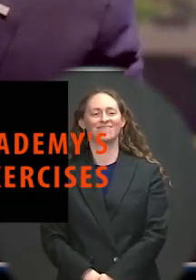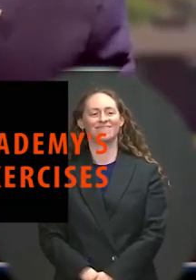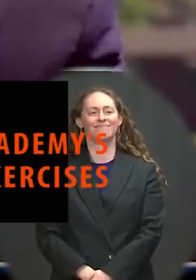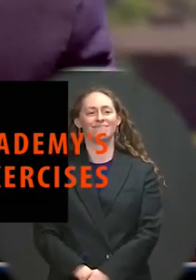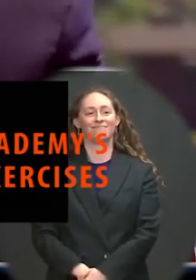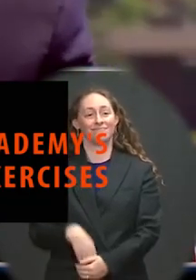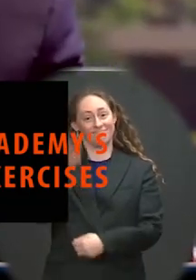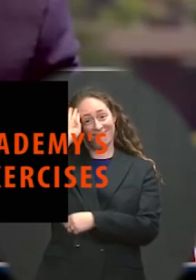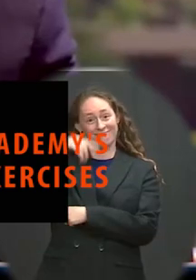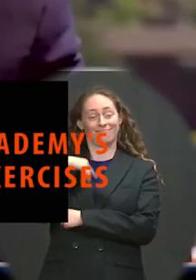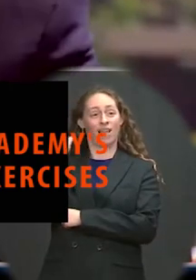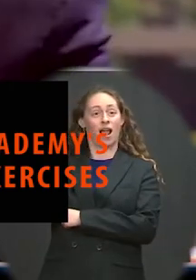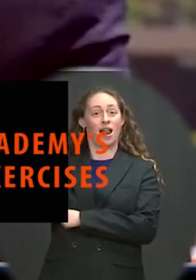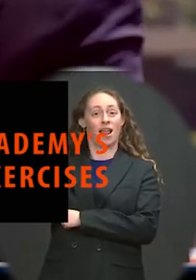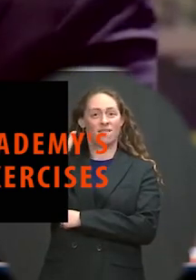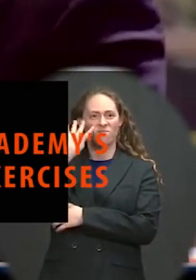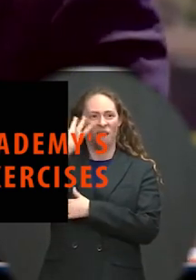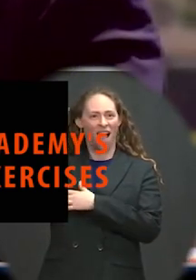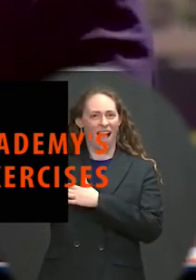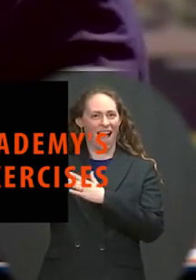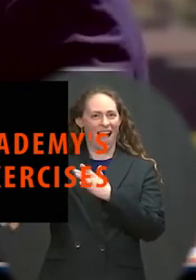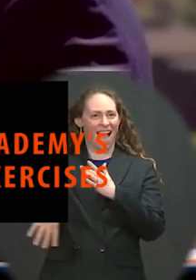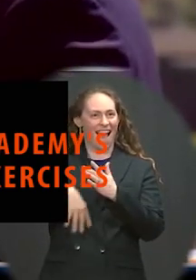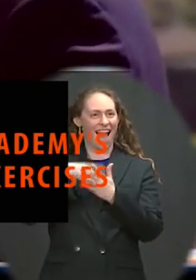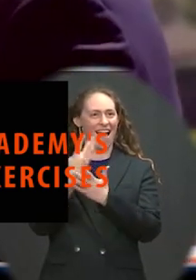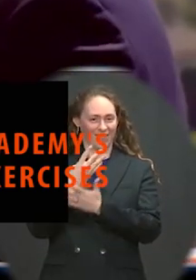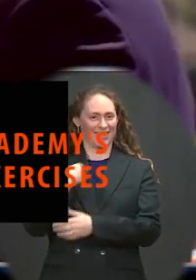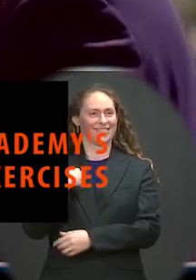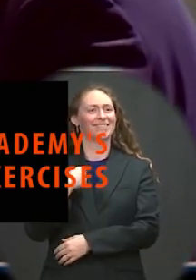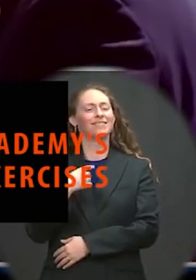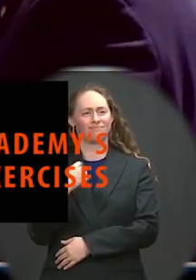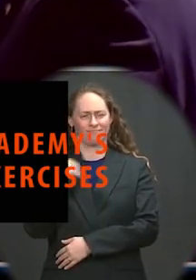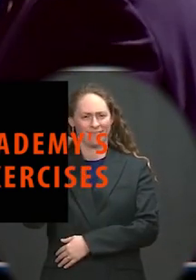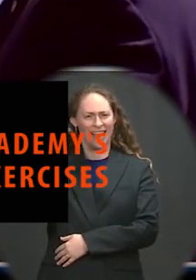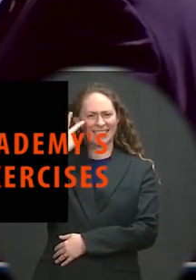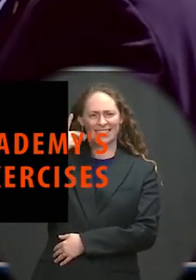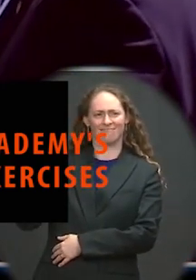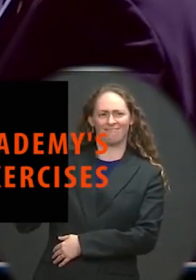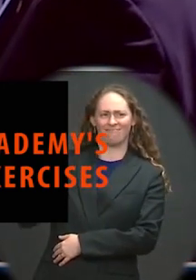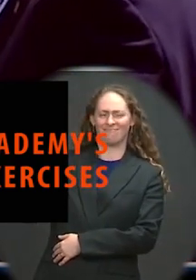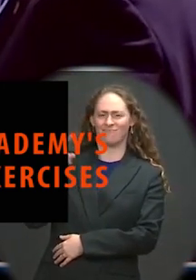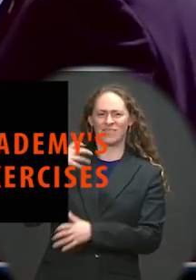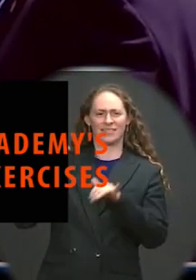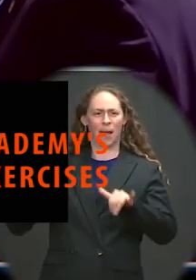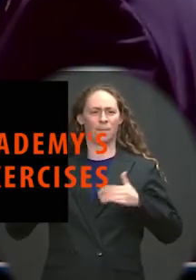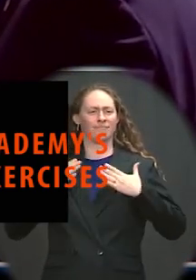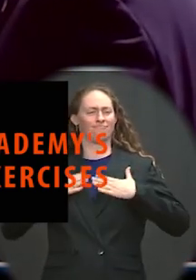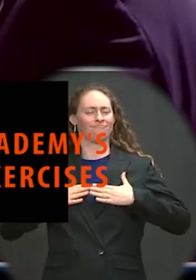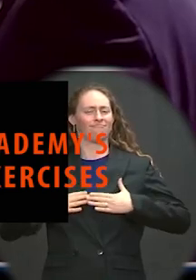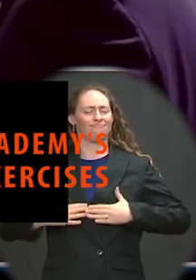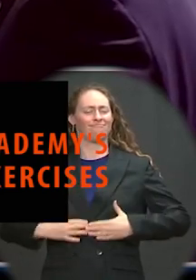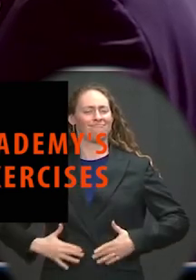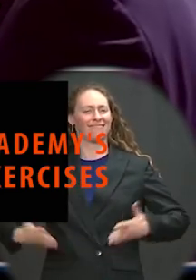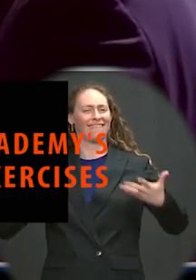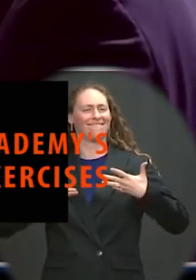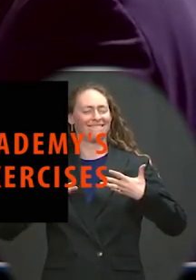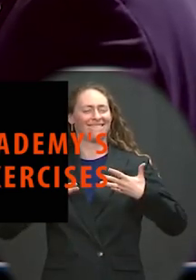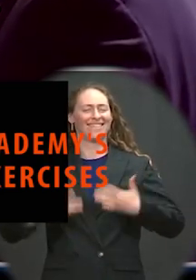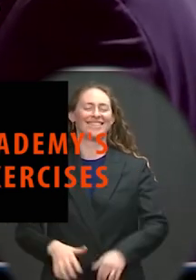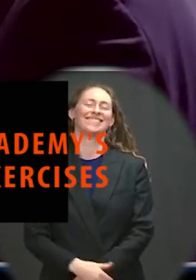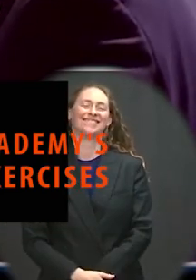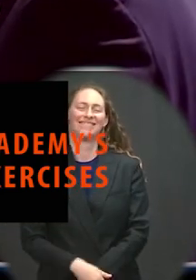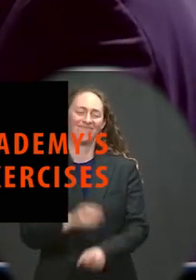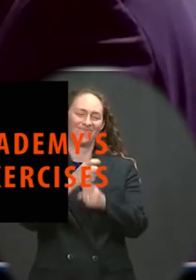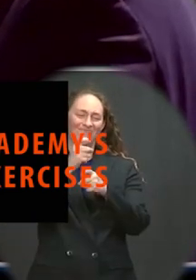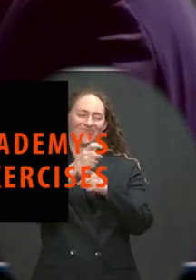last longer to keep the heat away than these poor guys in their graduation gowns here. God love you. I thought I